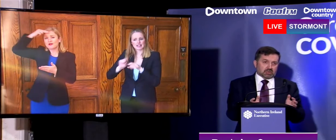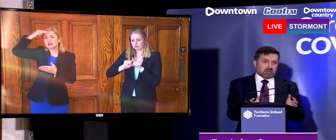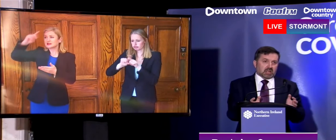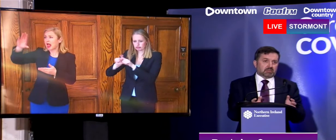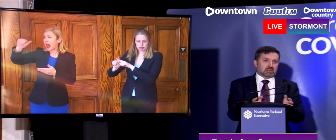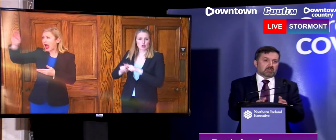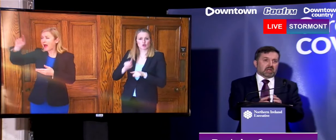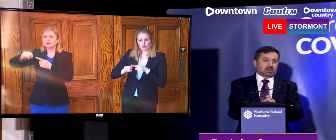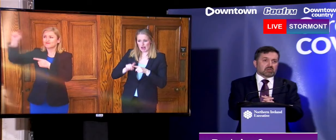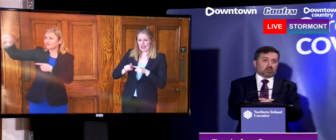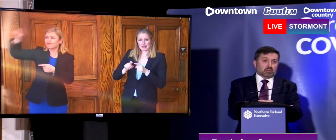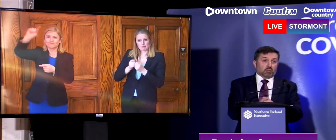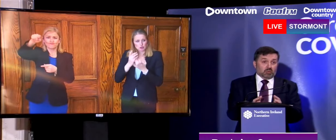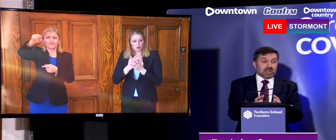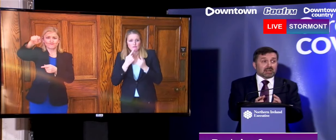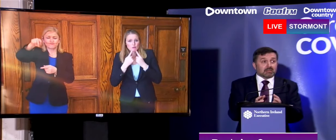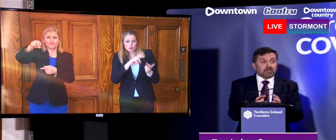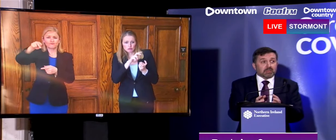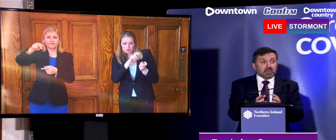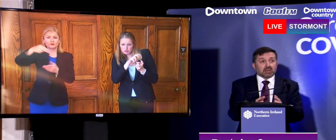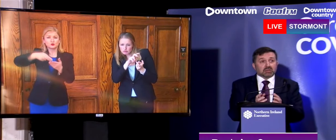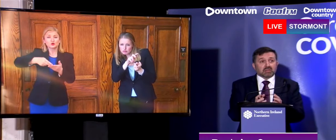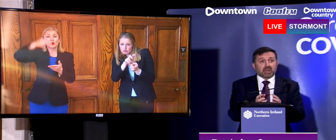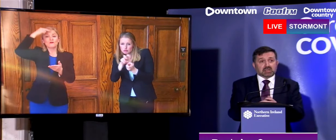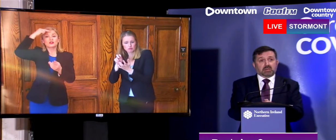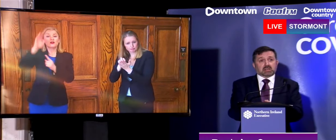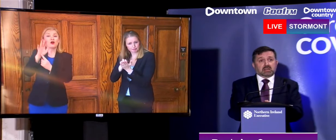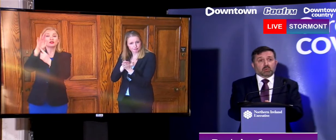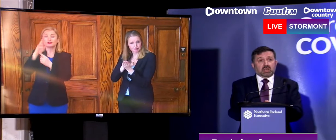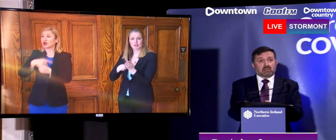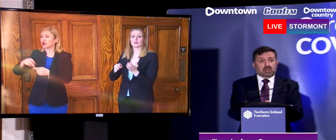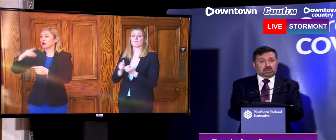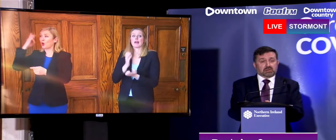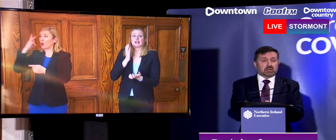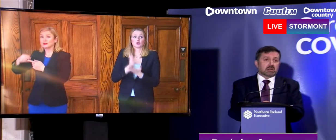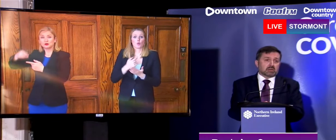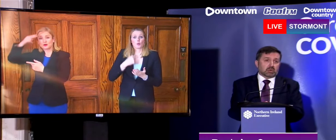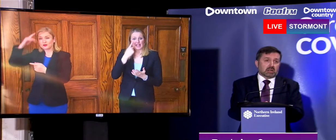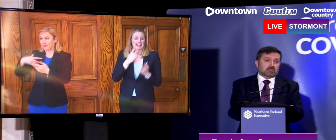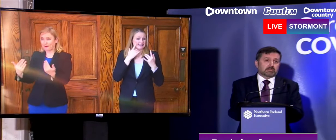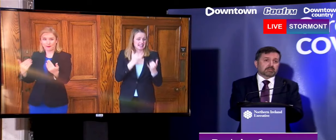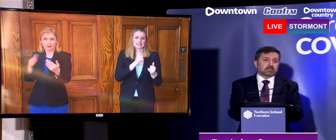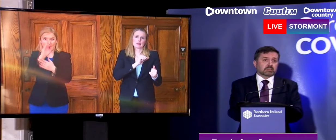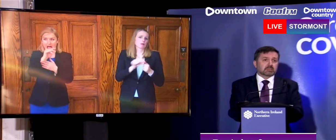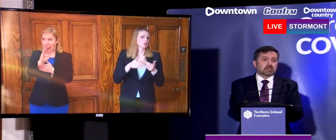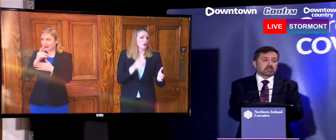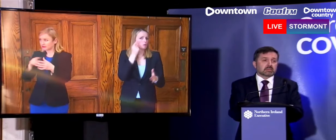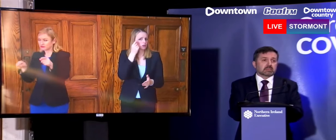Ireland. So it's about capturing and making use of the best capacity that we have in-house as well.